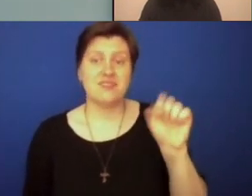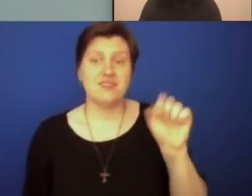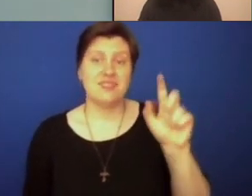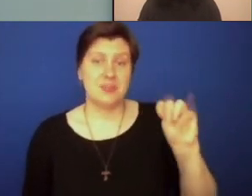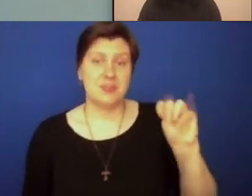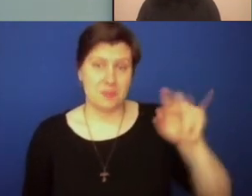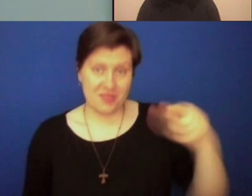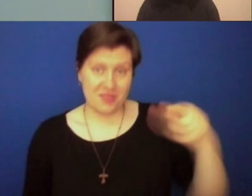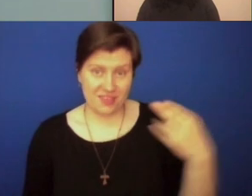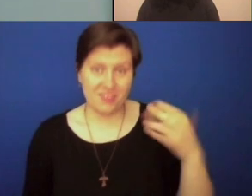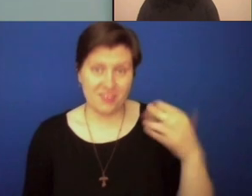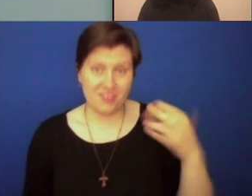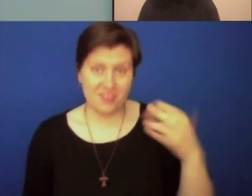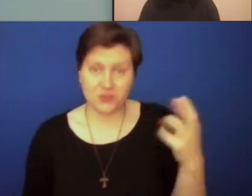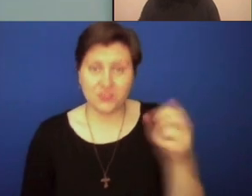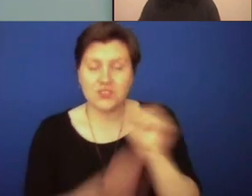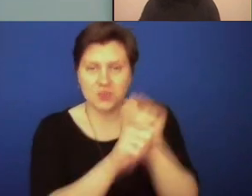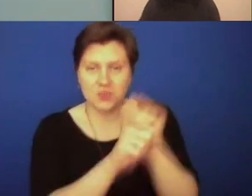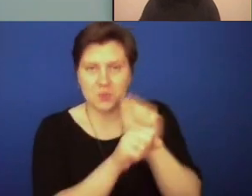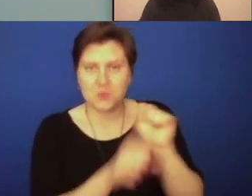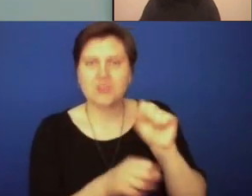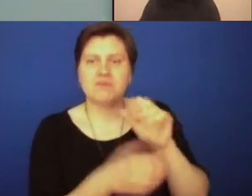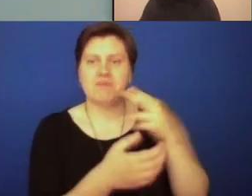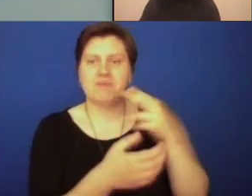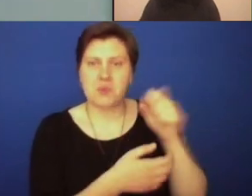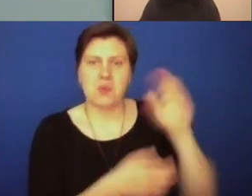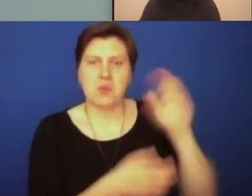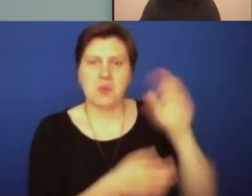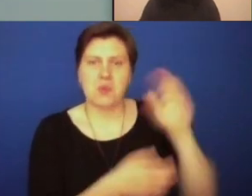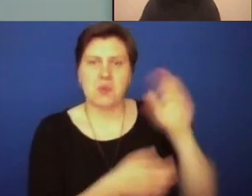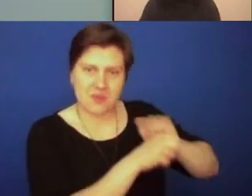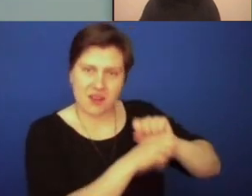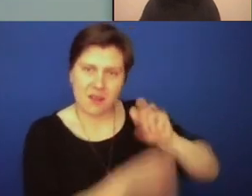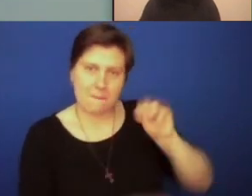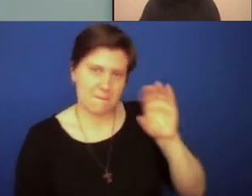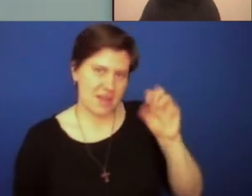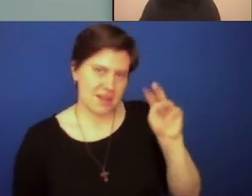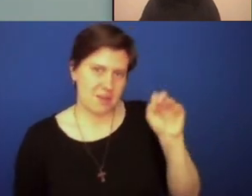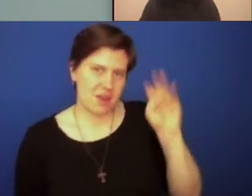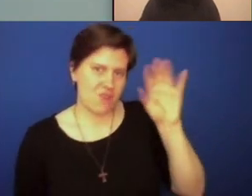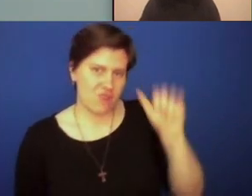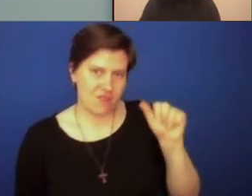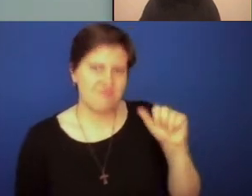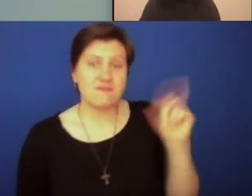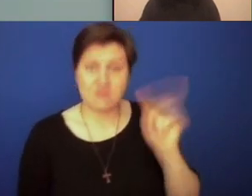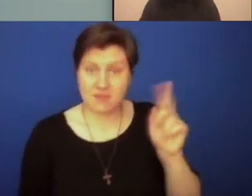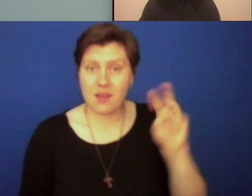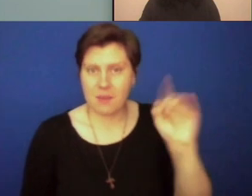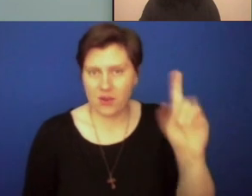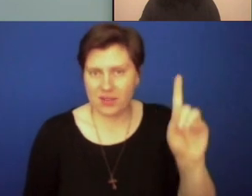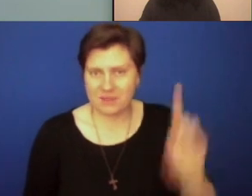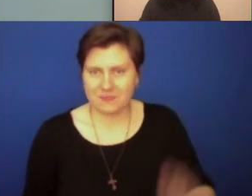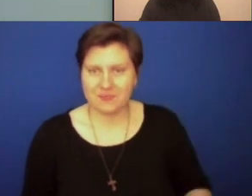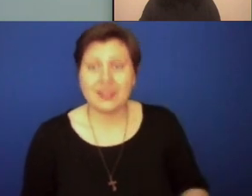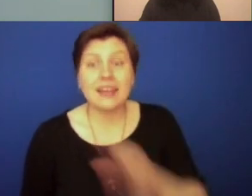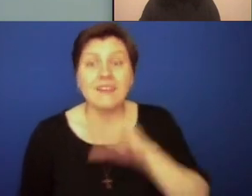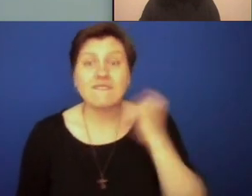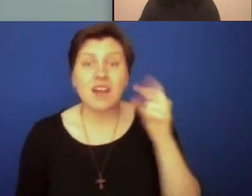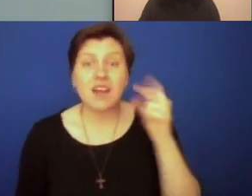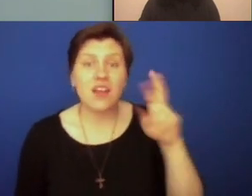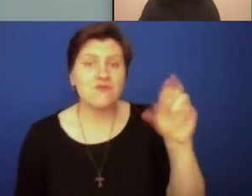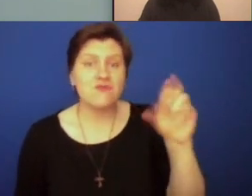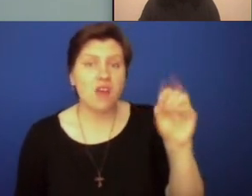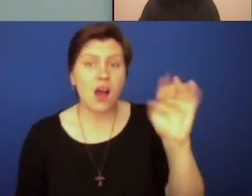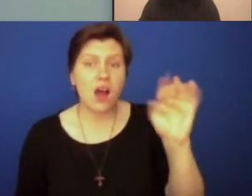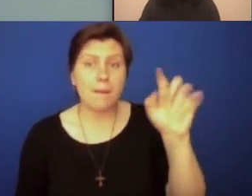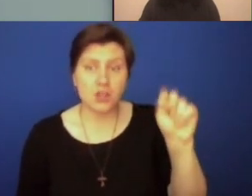.C., and a former teacher at Bishop McNamara High School in Forestville, Maryland. And Fr. Robert Boxy is the Catholic chaplain at Howard's University